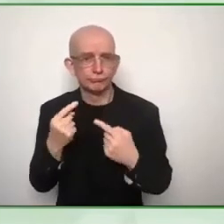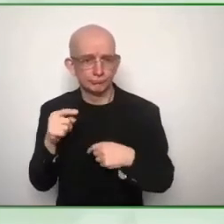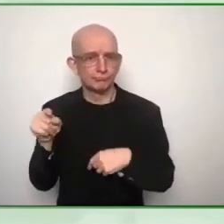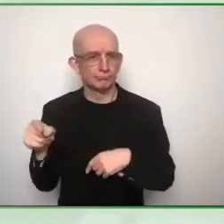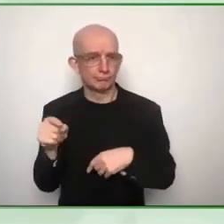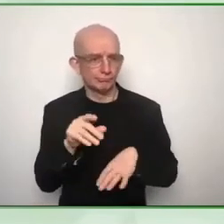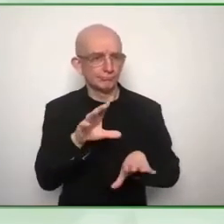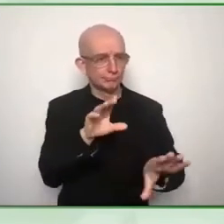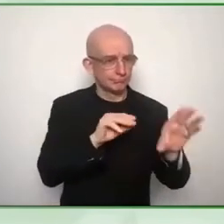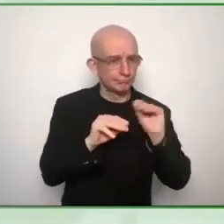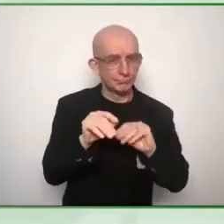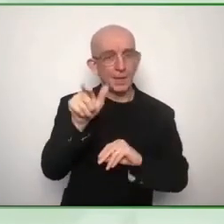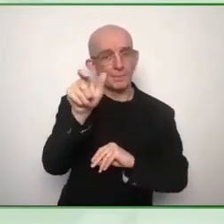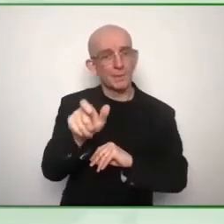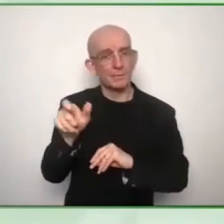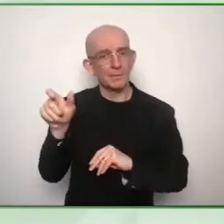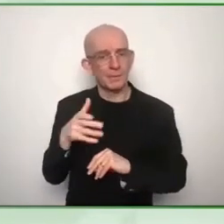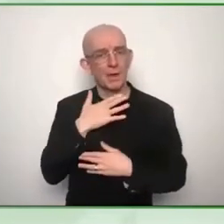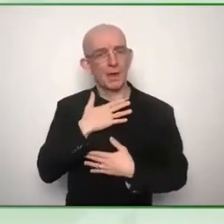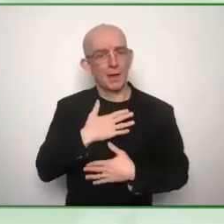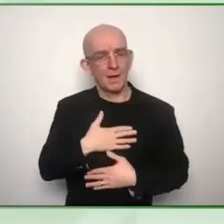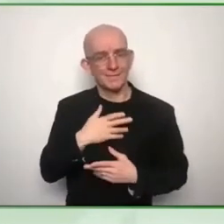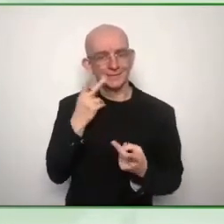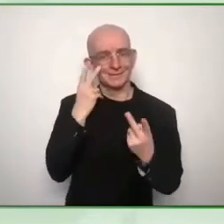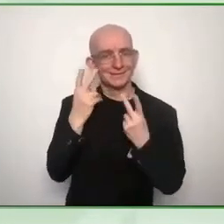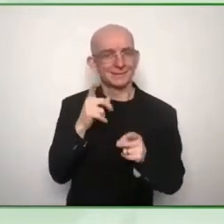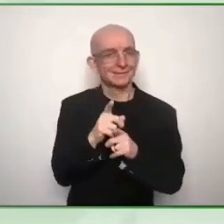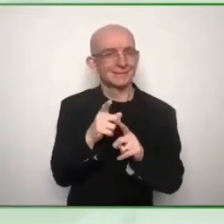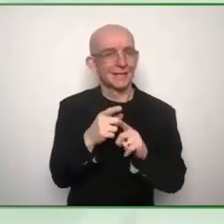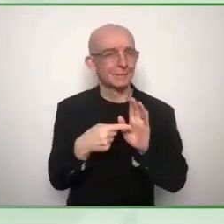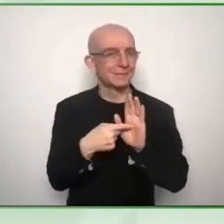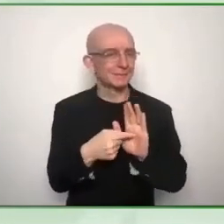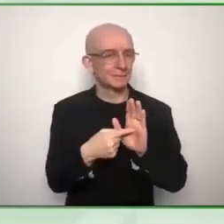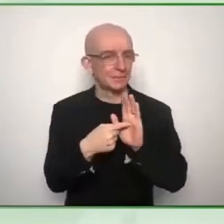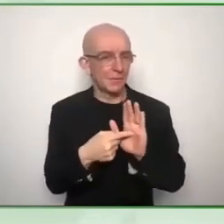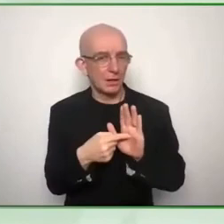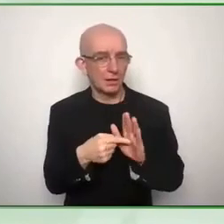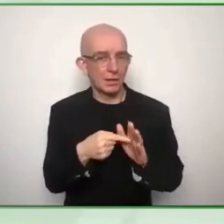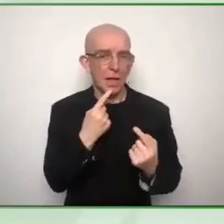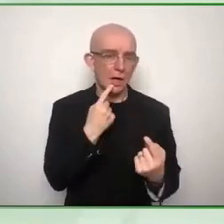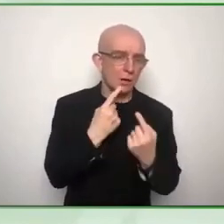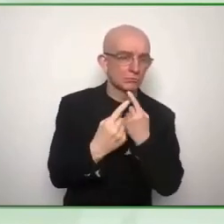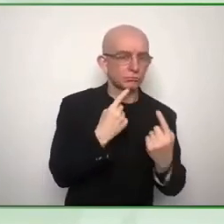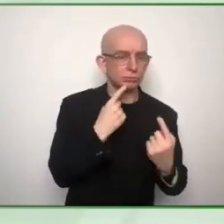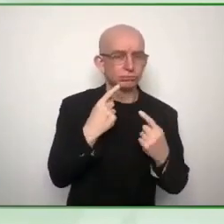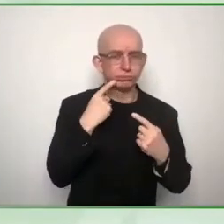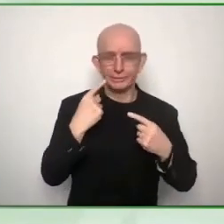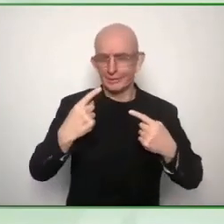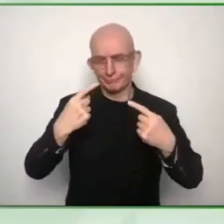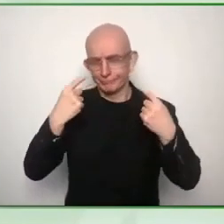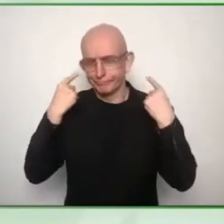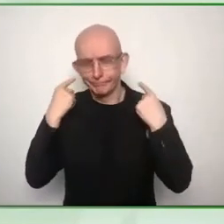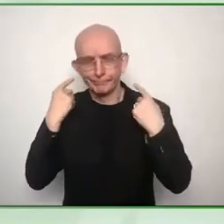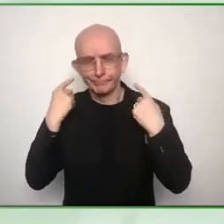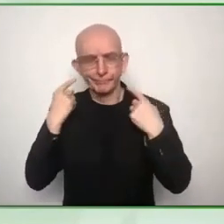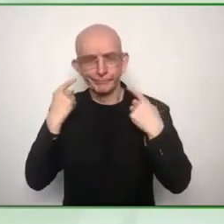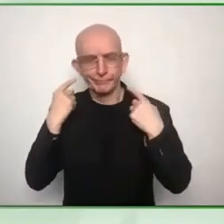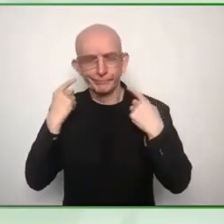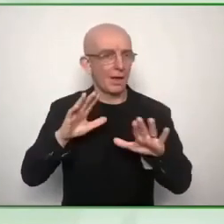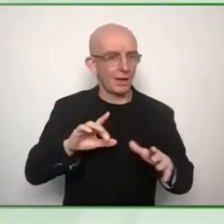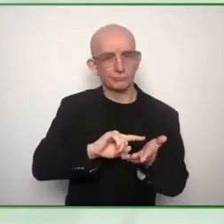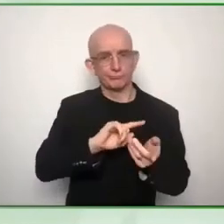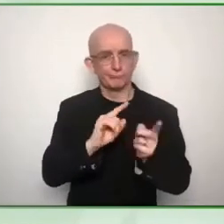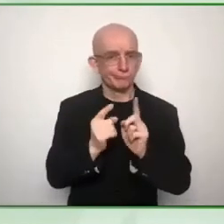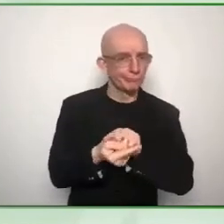the drawings and visualizations she was developing live on the flow and on the go as we were having this wonderful conversation